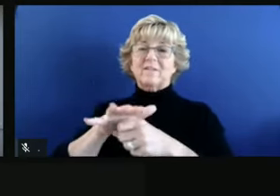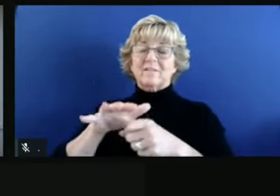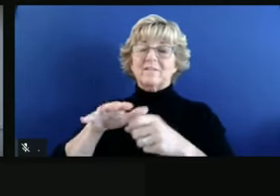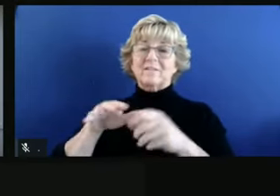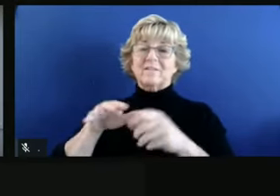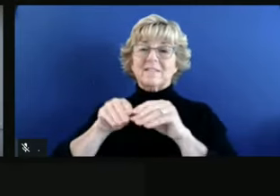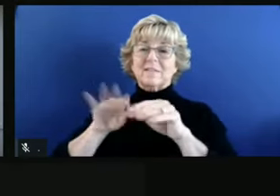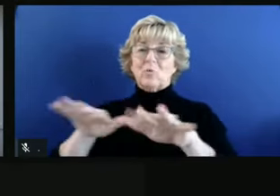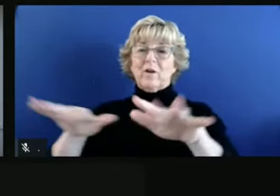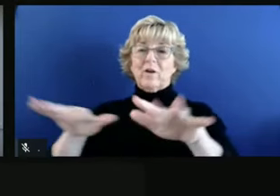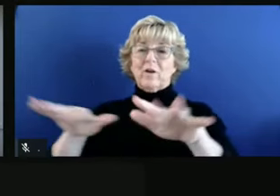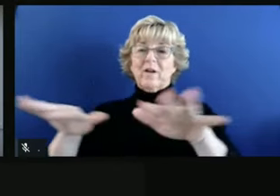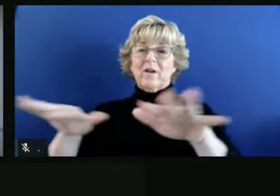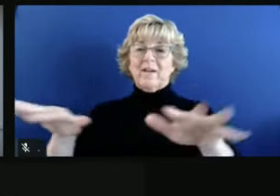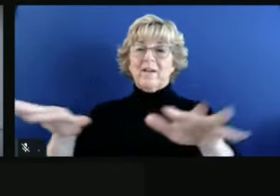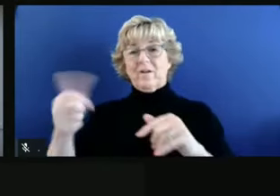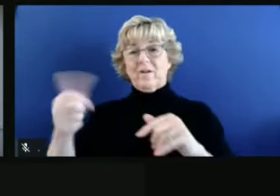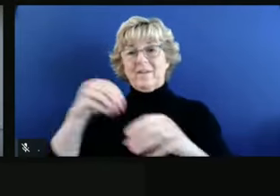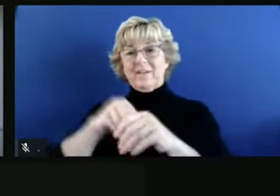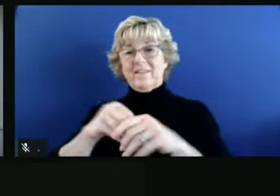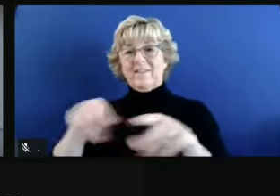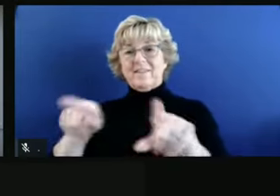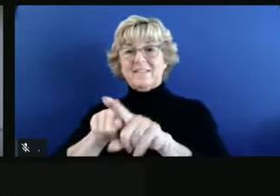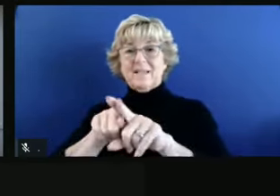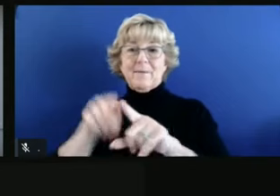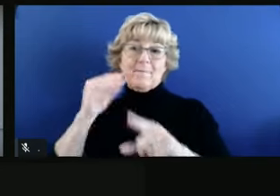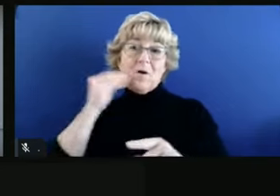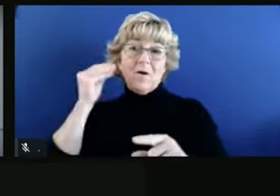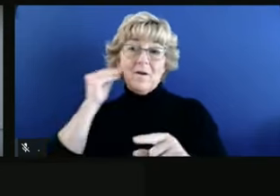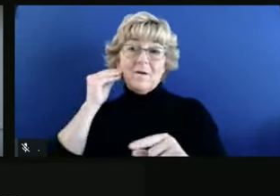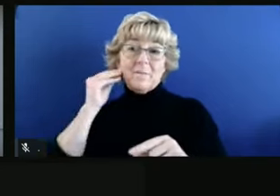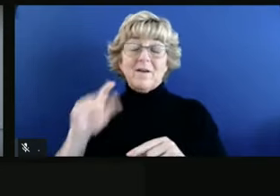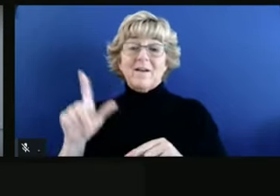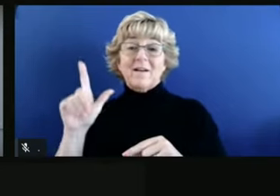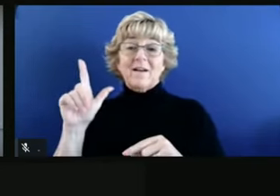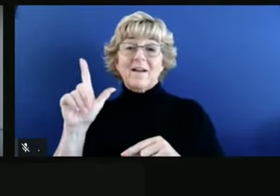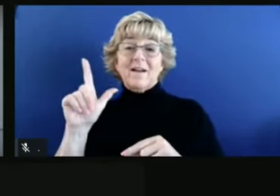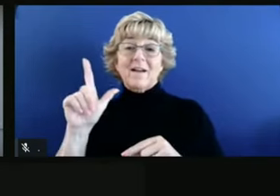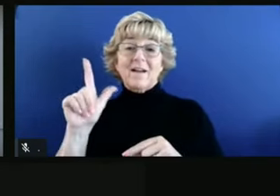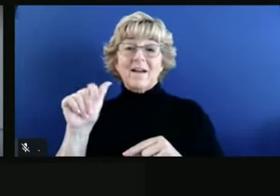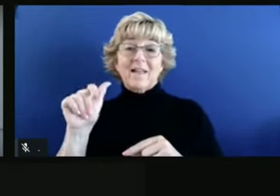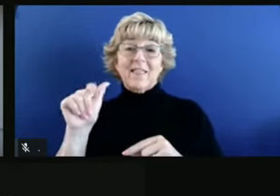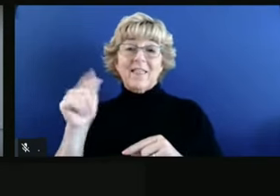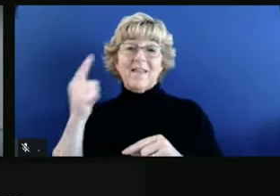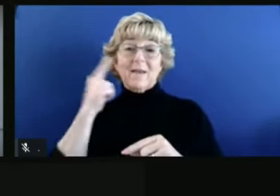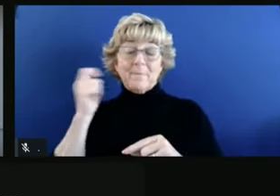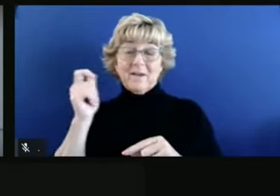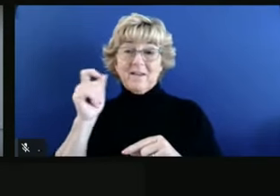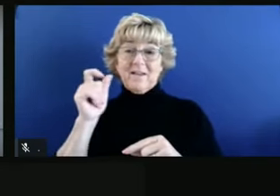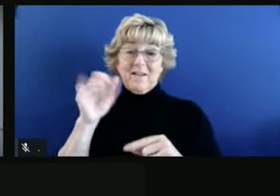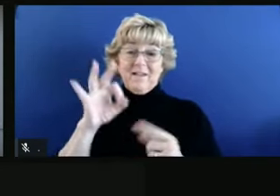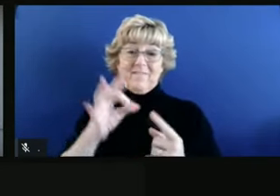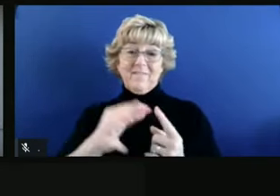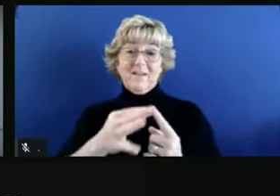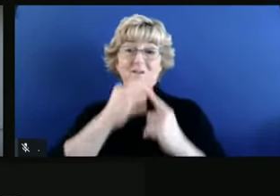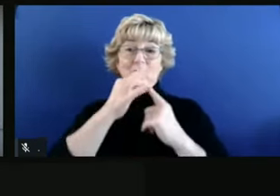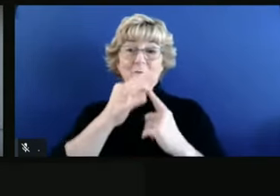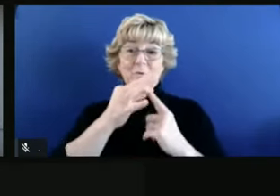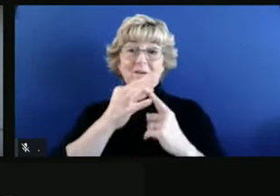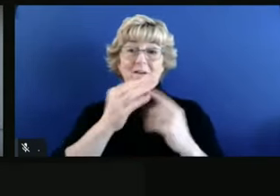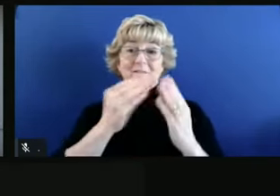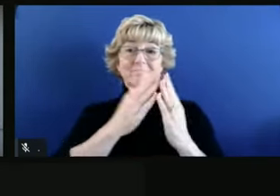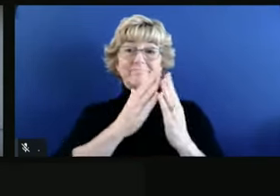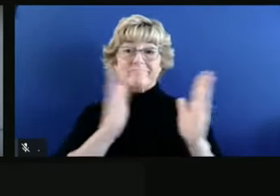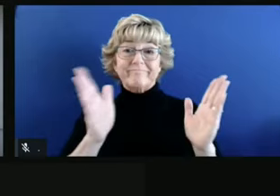spreads it to people within their household. So in Los Angeles, because of some of the unique and broad-scale